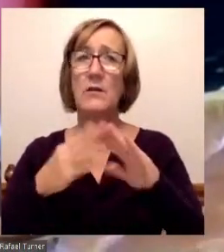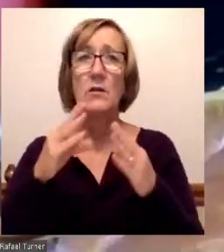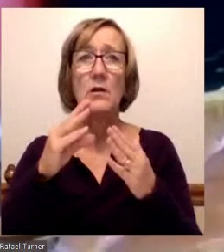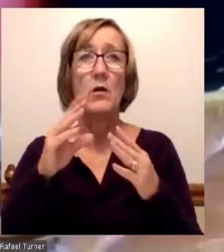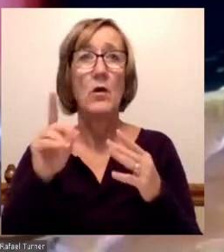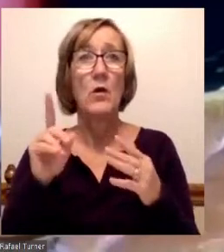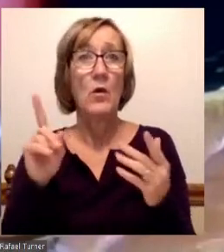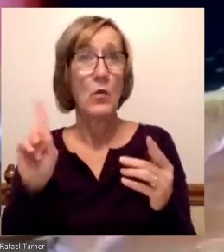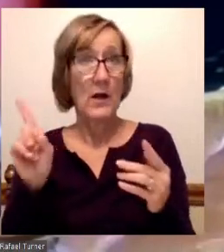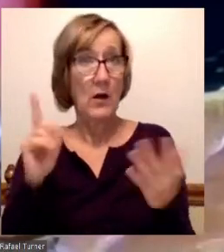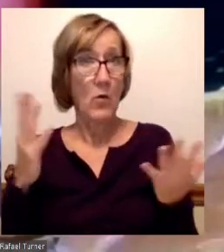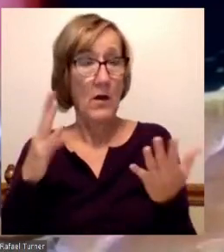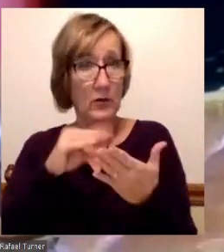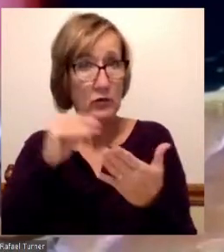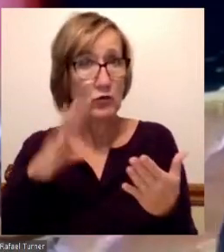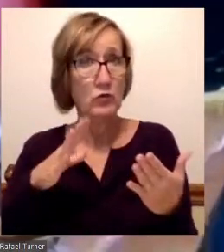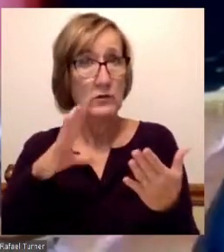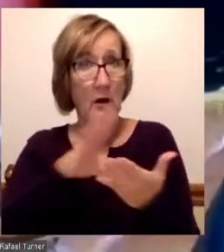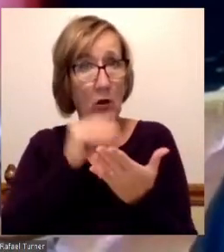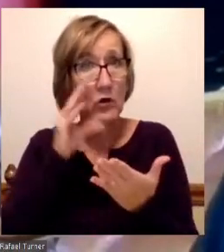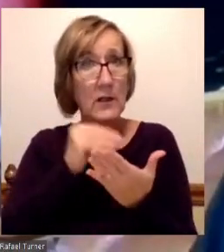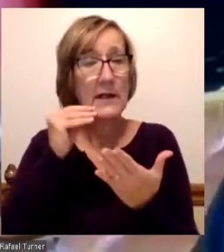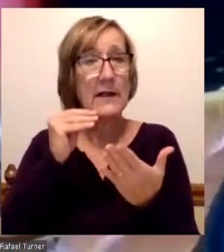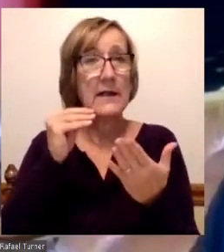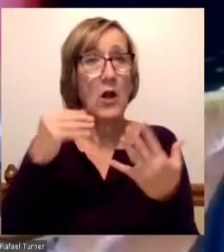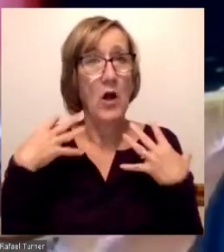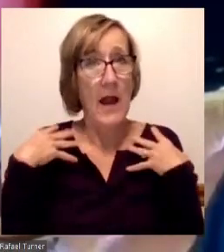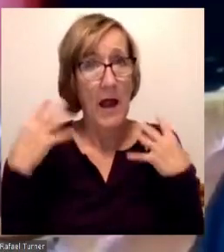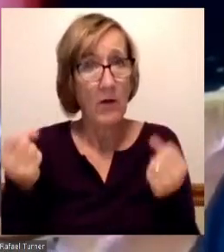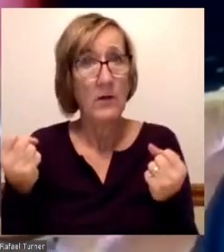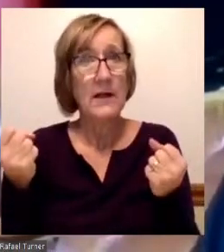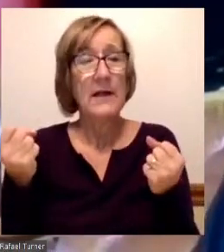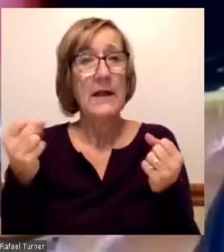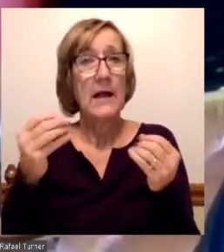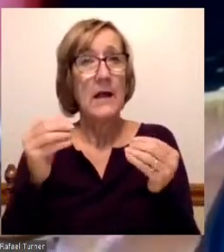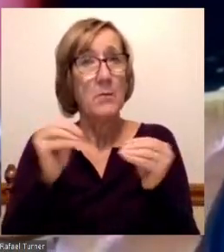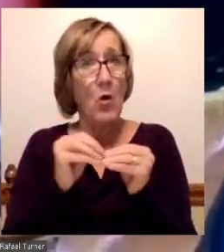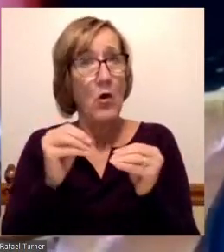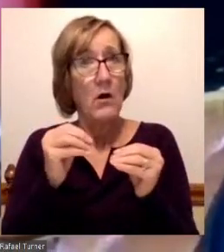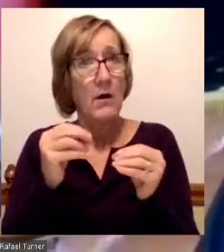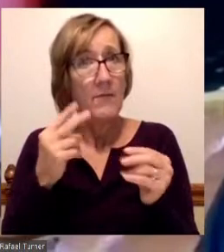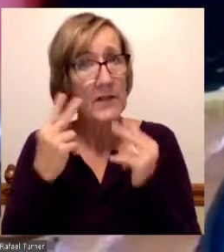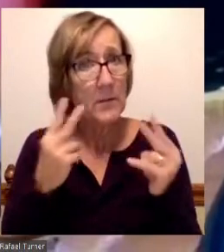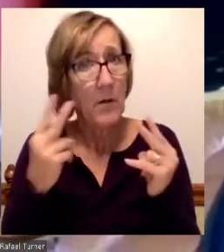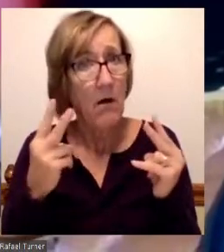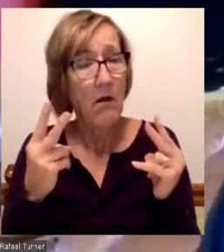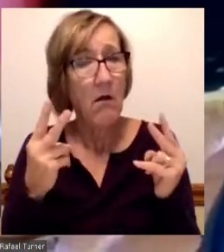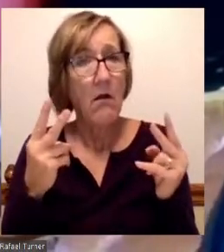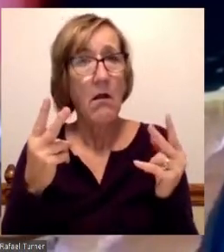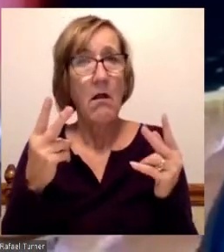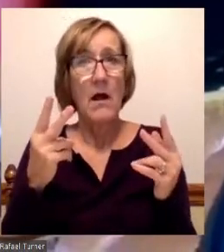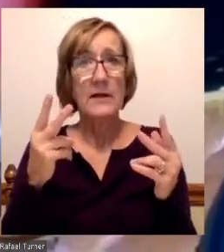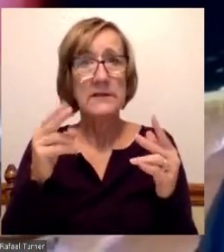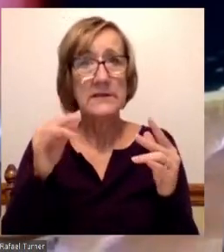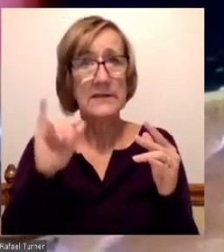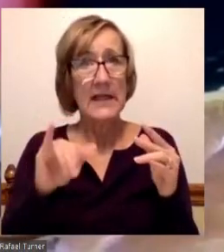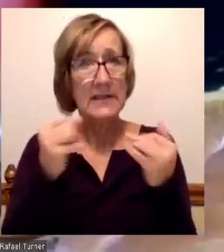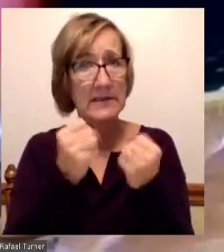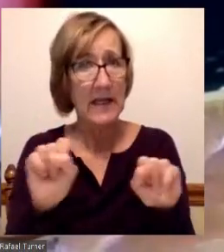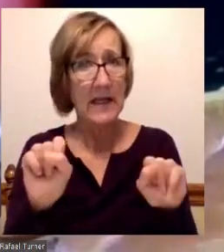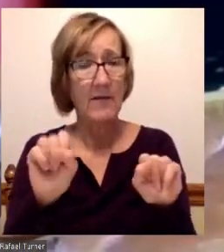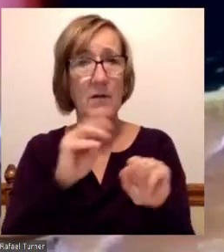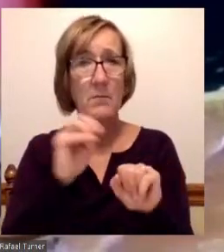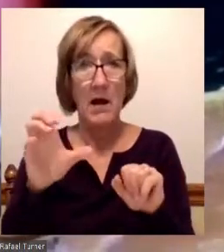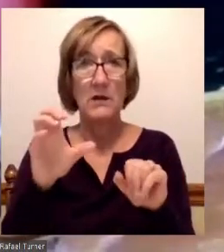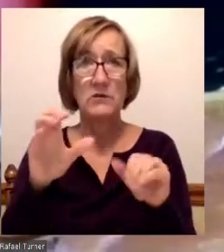healthier, are more visible and safer as a result of Mott's involvement within the community. As a